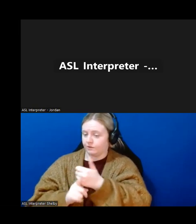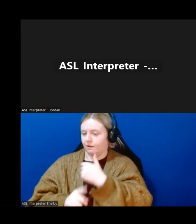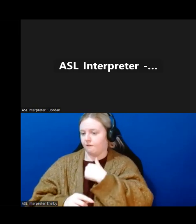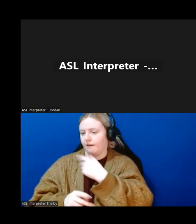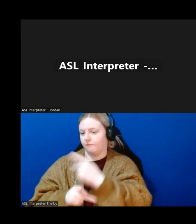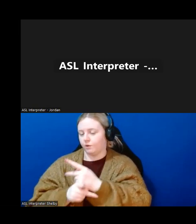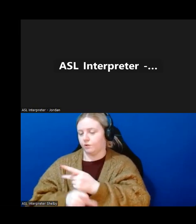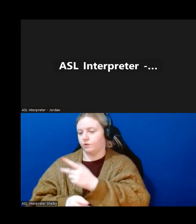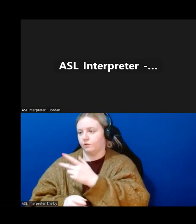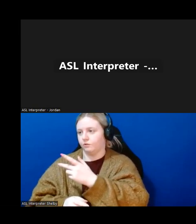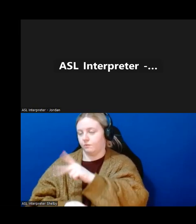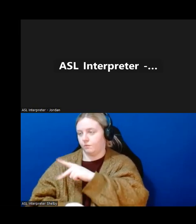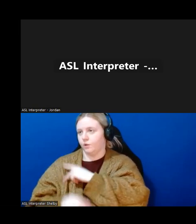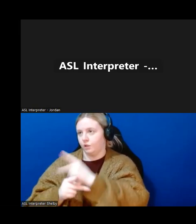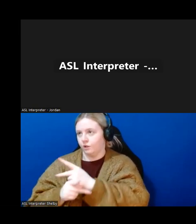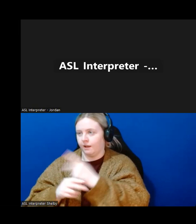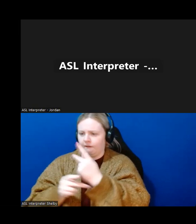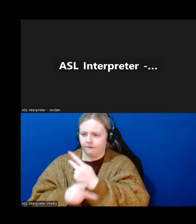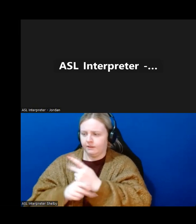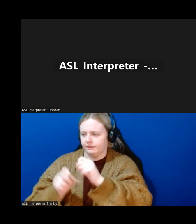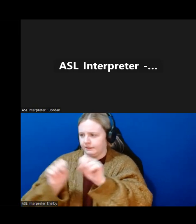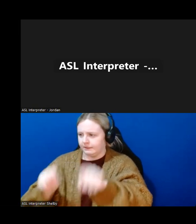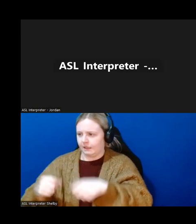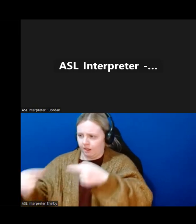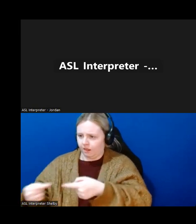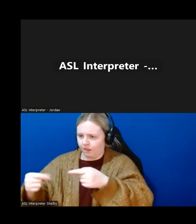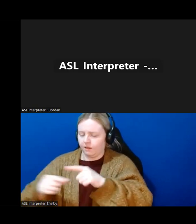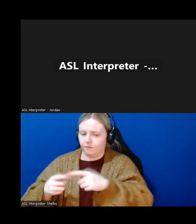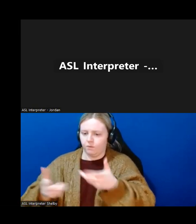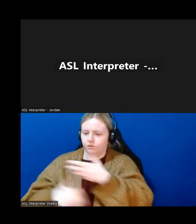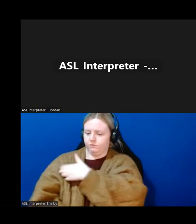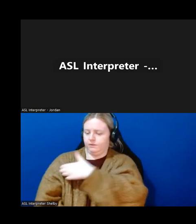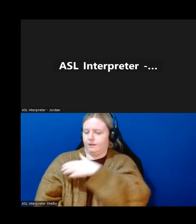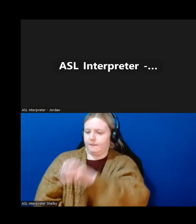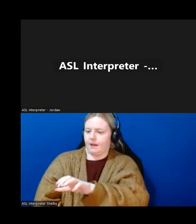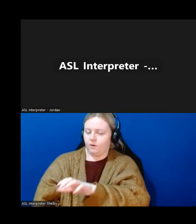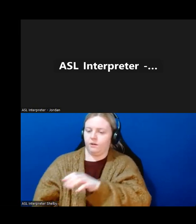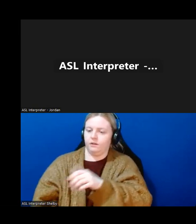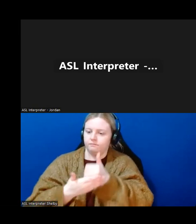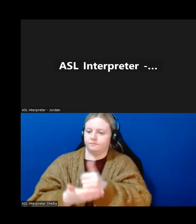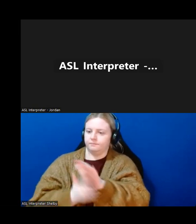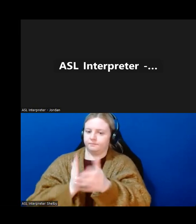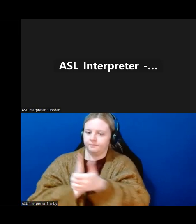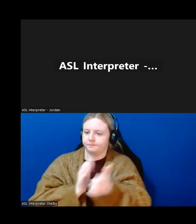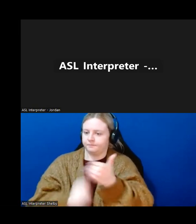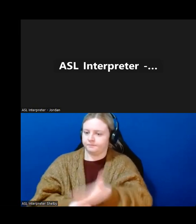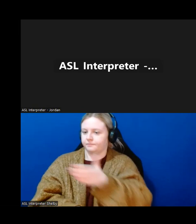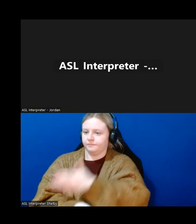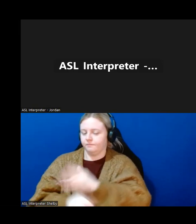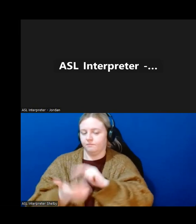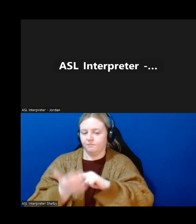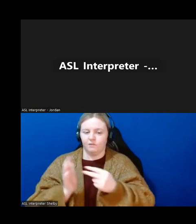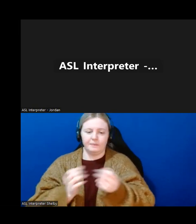you know, sometimes navigating that system is a nightmare. We want to empower people with skills. So we have a lot of skill development opportunities.